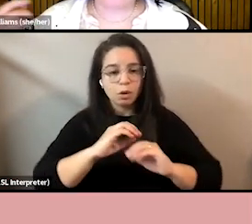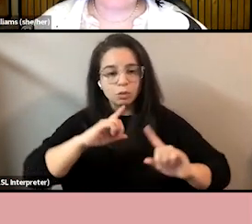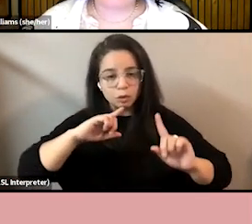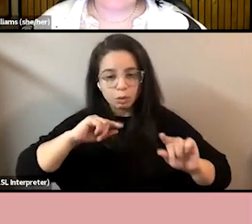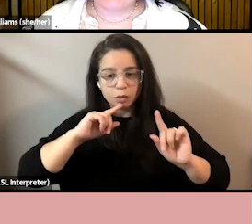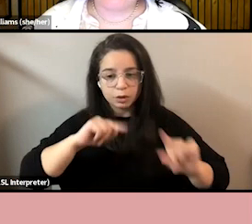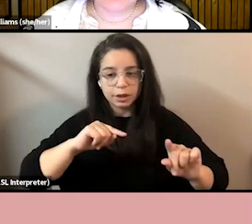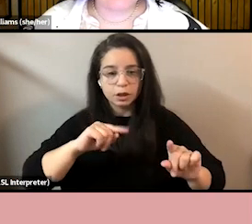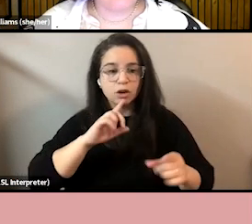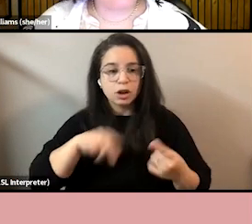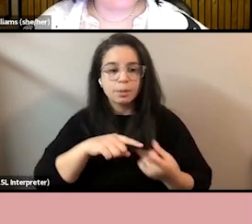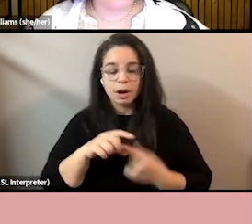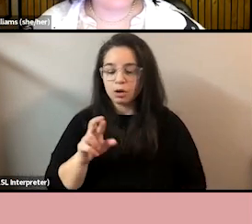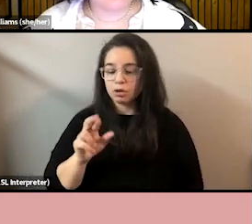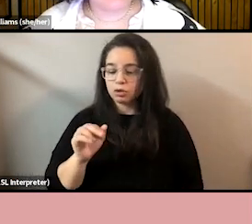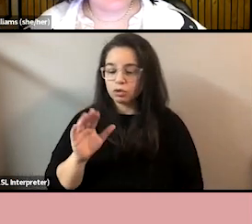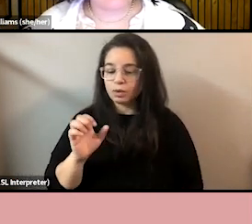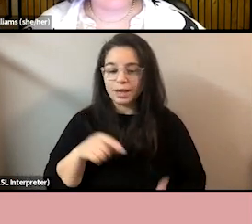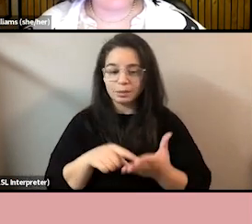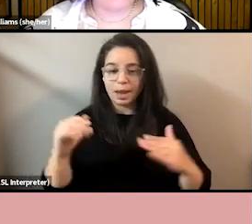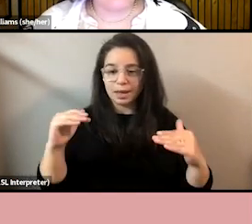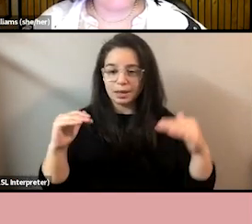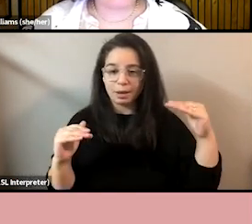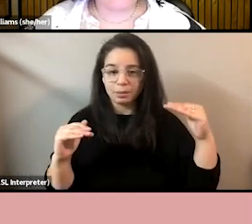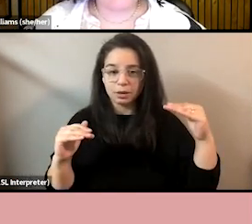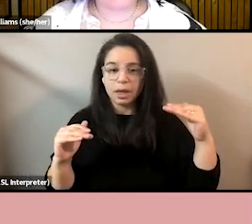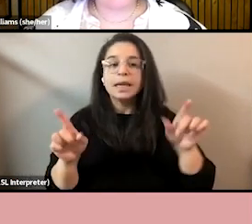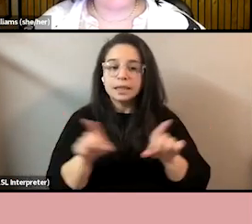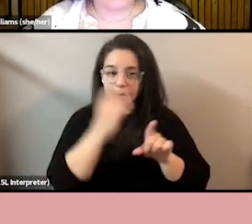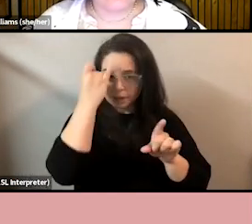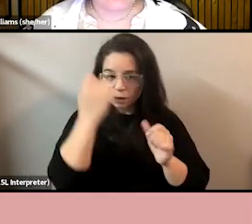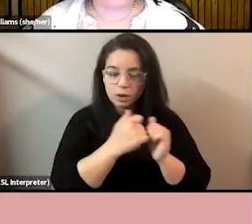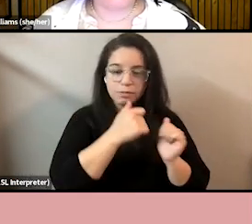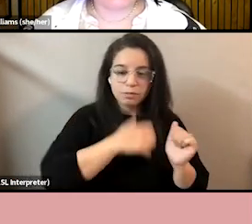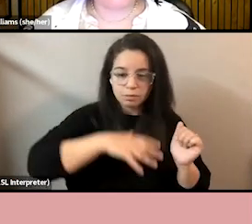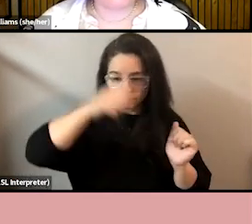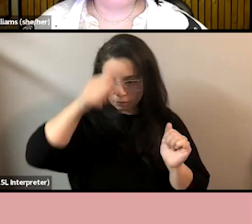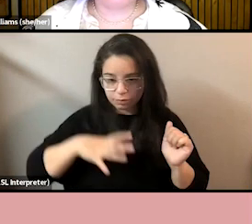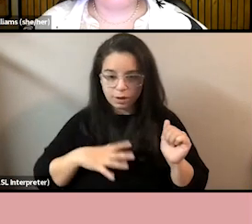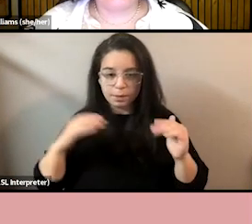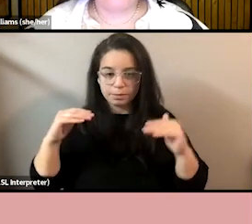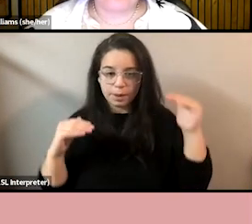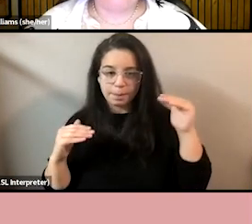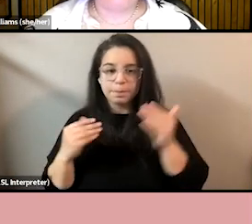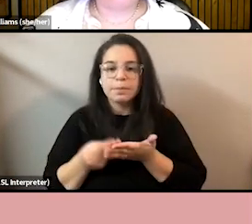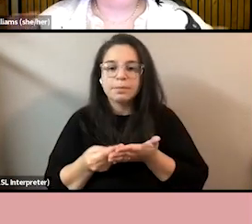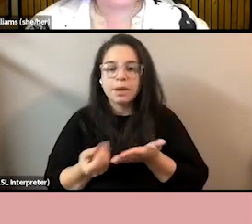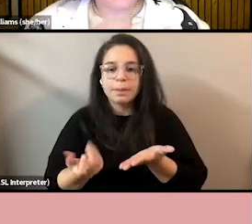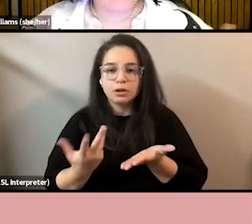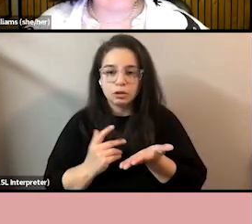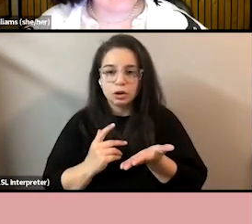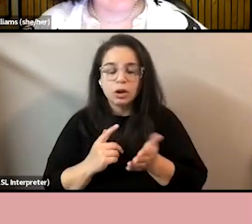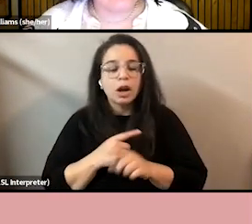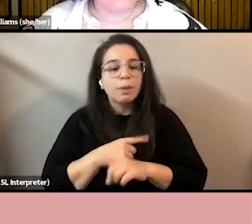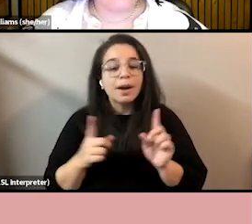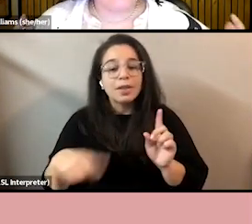on race pay gaps as they do on gender pay gaps. But COVID, unfortunately, actually meant that the legal requirement to do